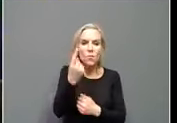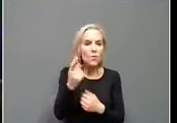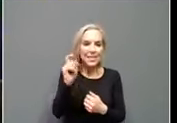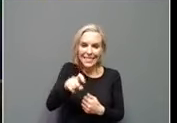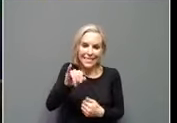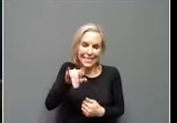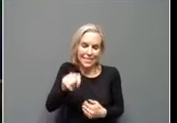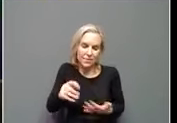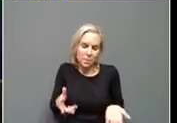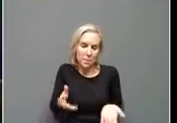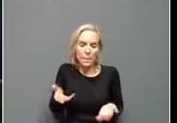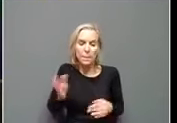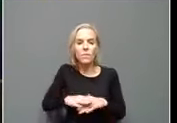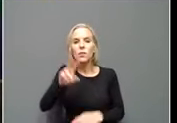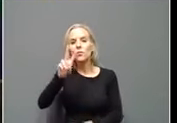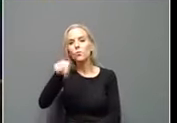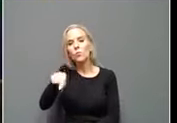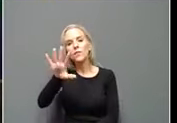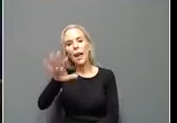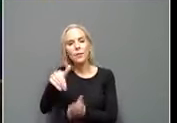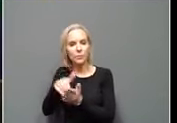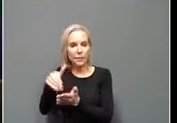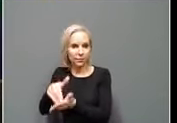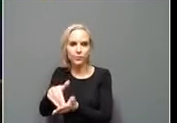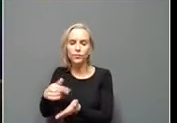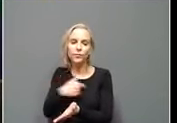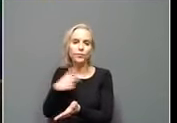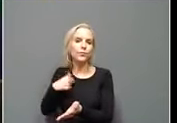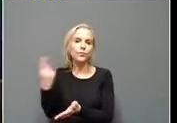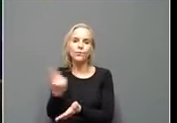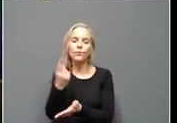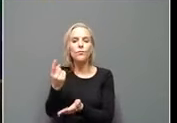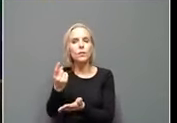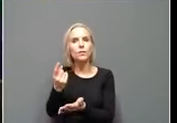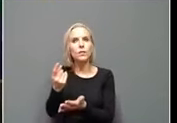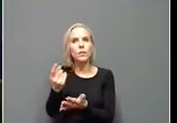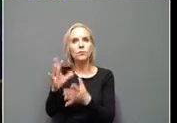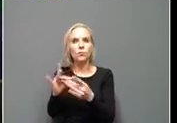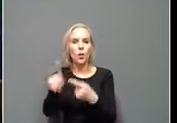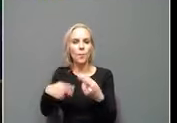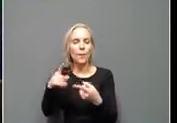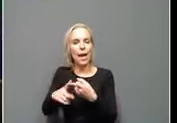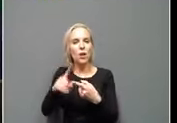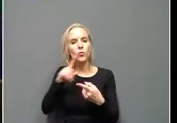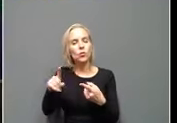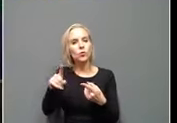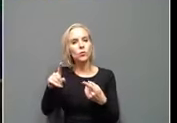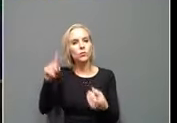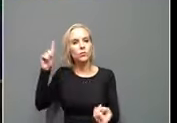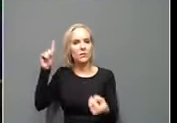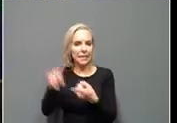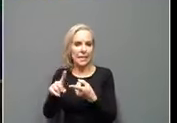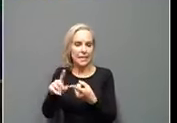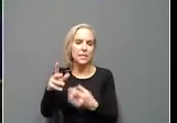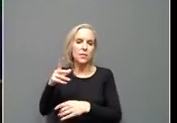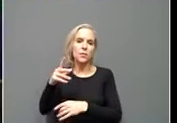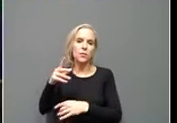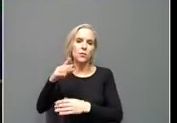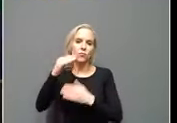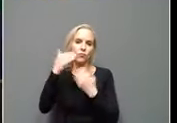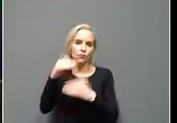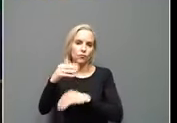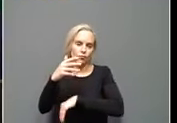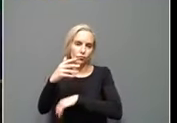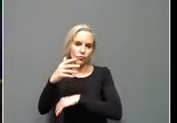it on the 2.5 million. We've always talked about being willing to ease restrictions. What I think, uh, as long as the